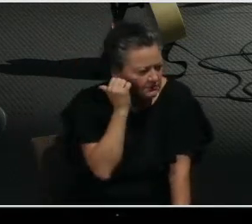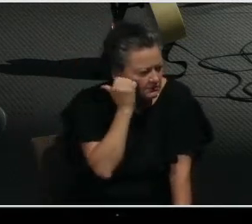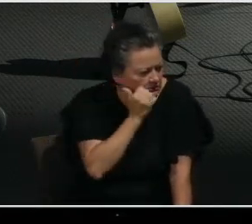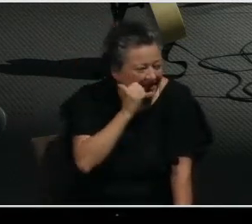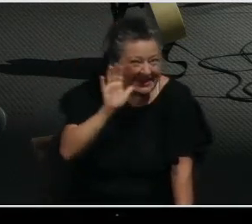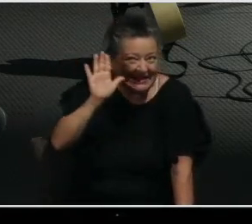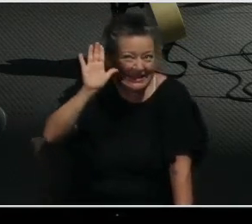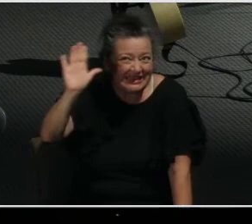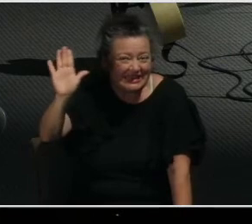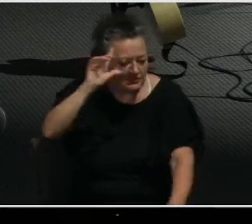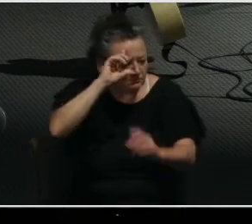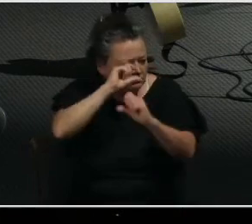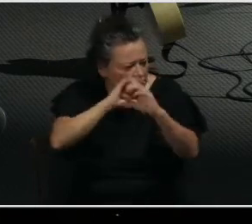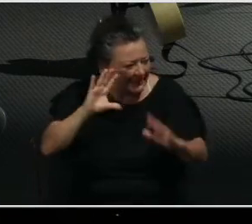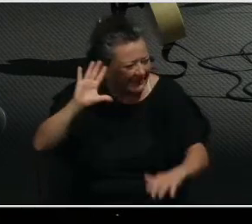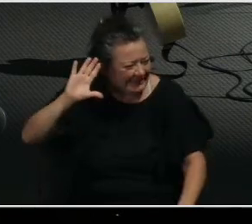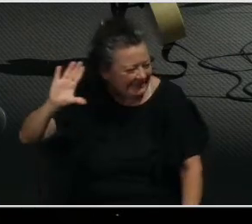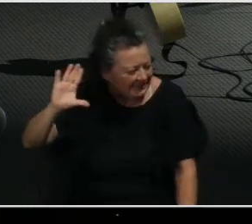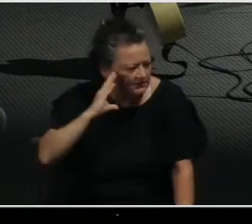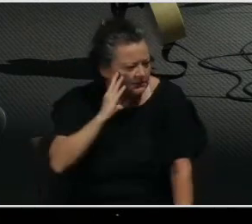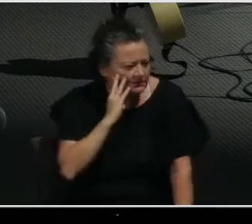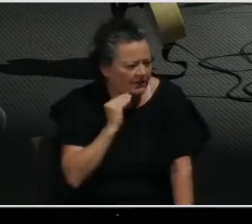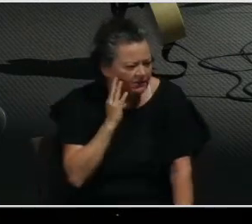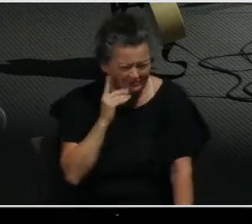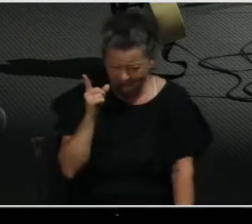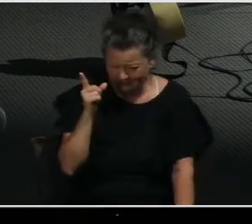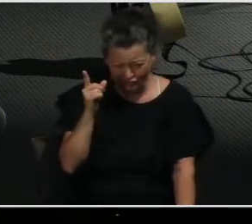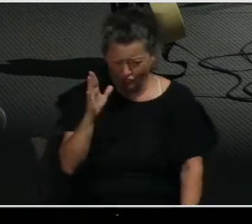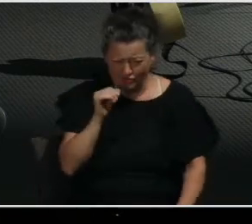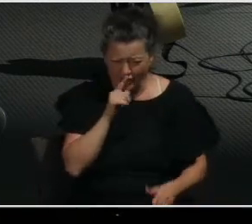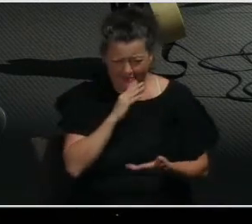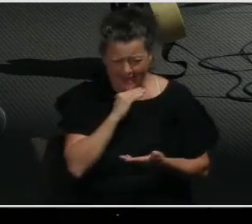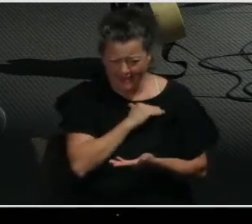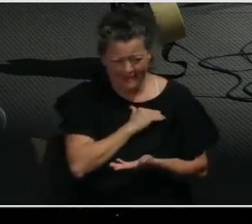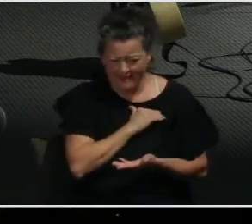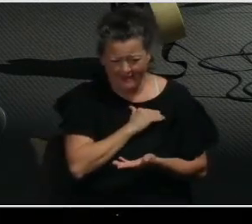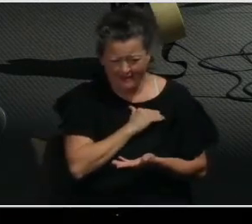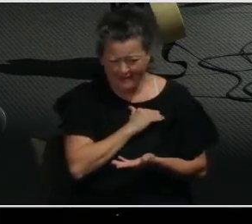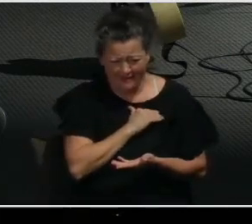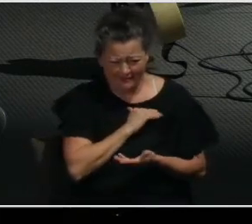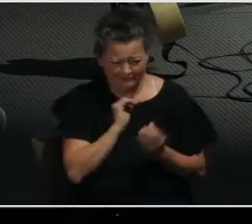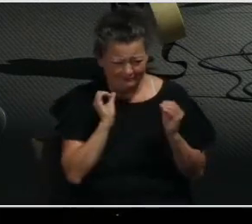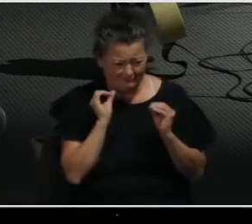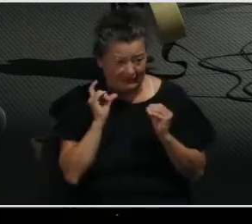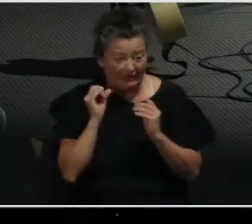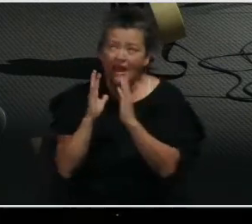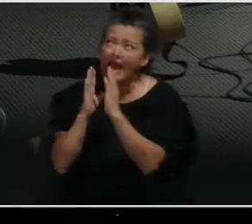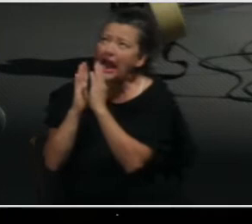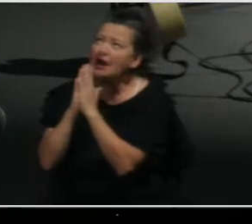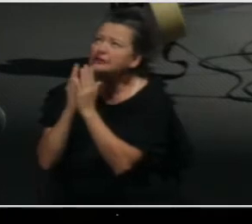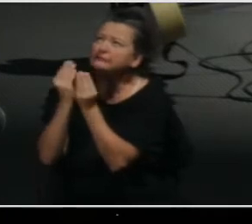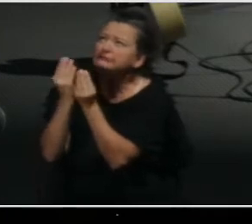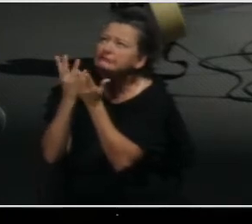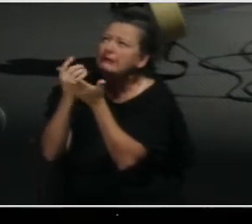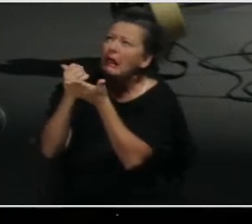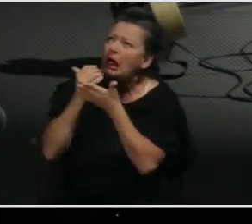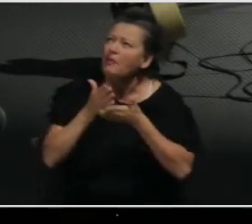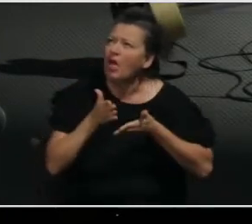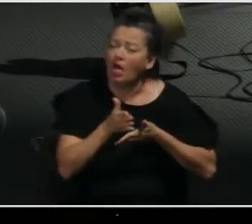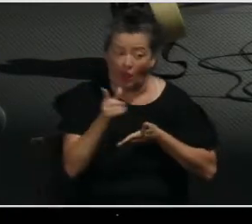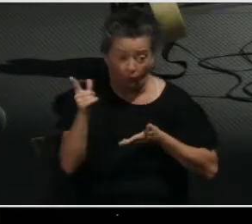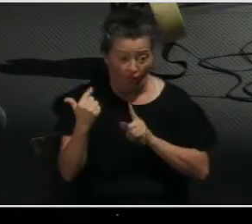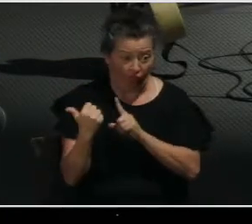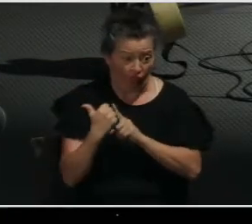So he is not going to reveal to us something that's untrue, something that's deceptive, something that will lead us away